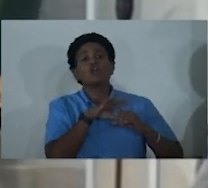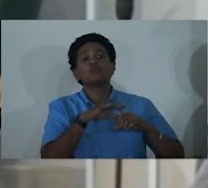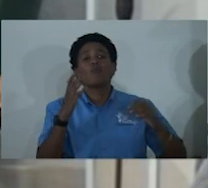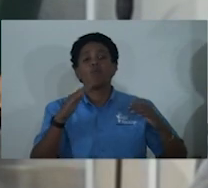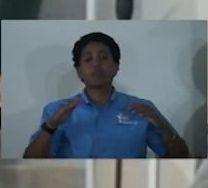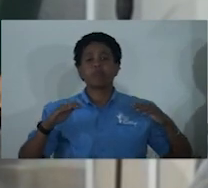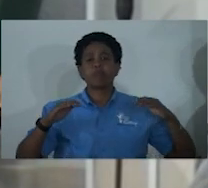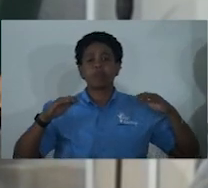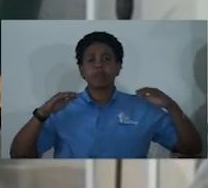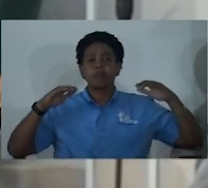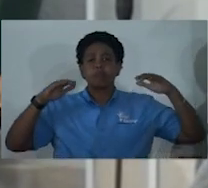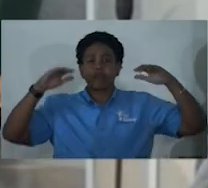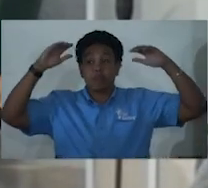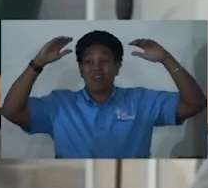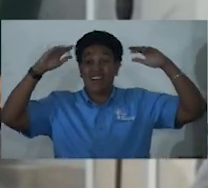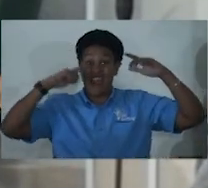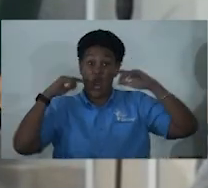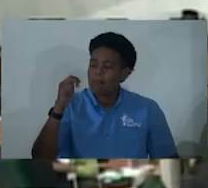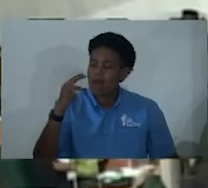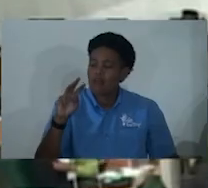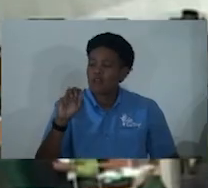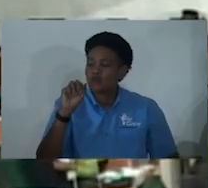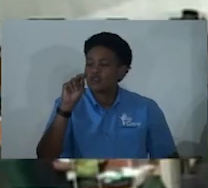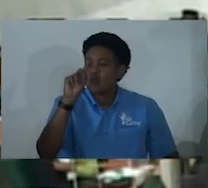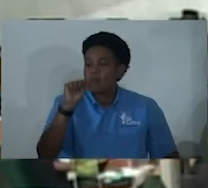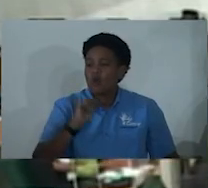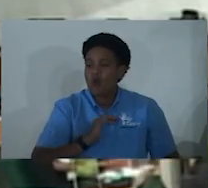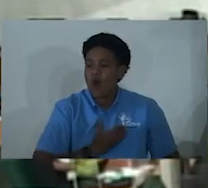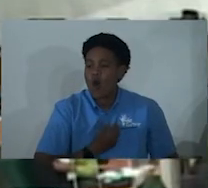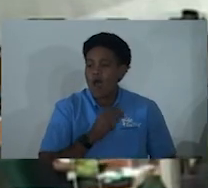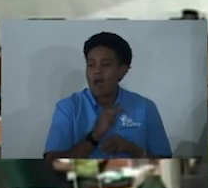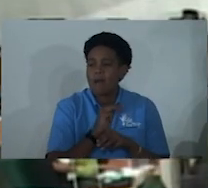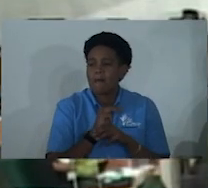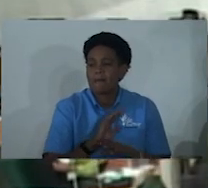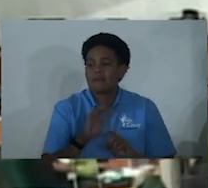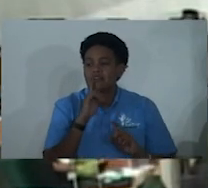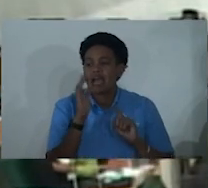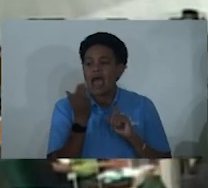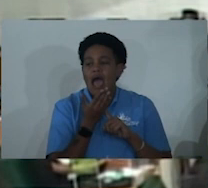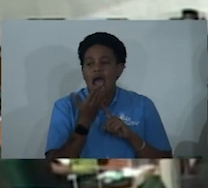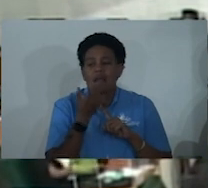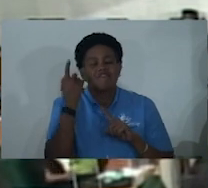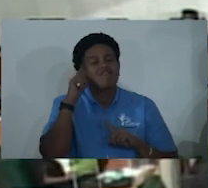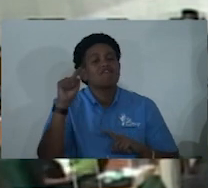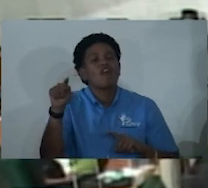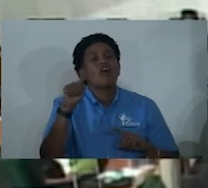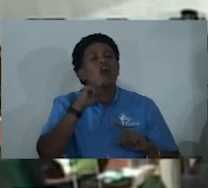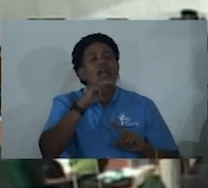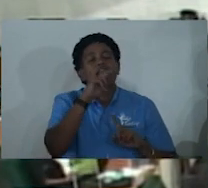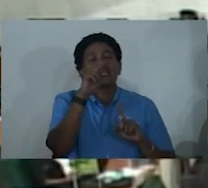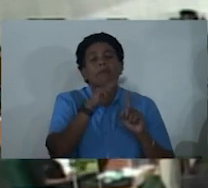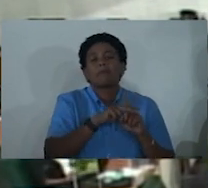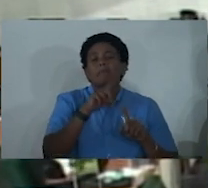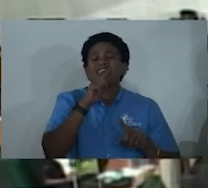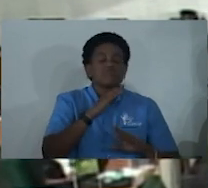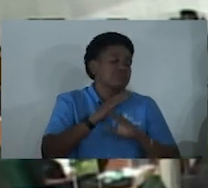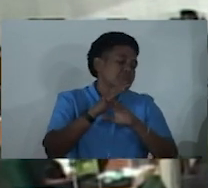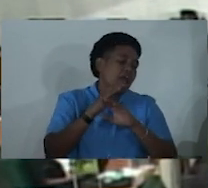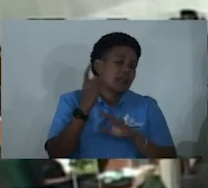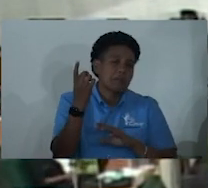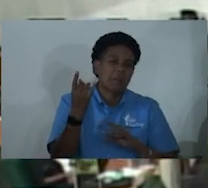flooding and they pose a serious risk to the health of our marine ecosystems, biodiversity